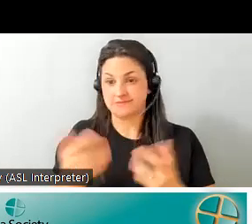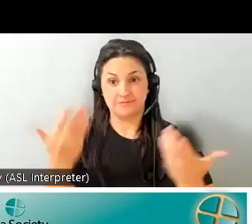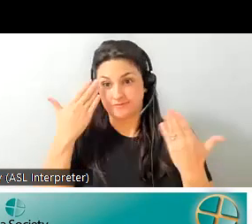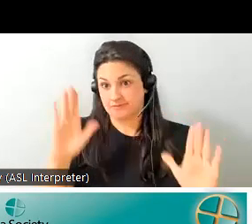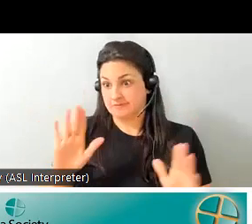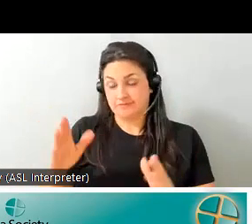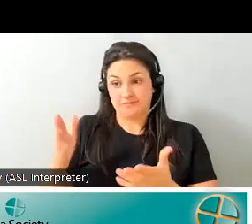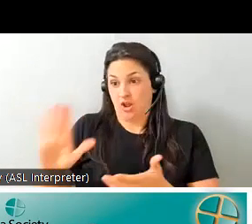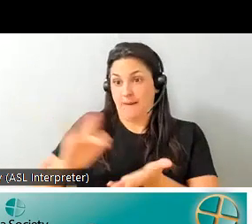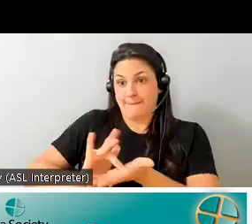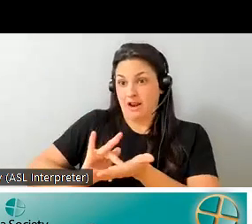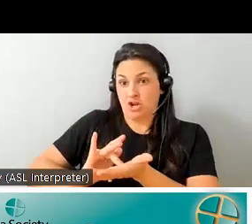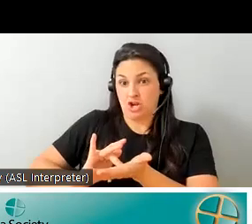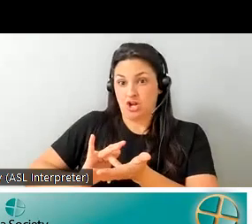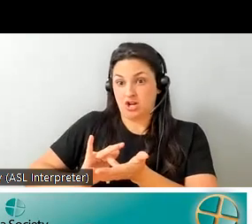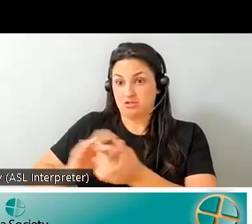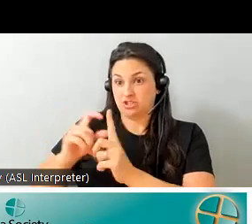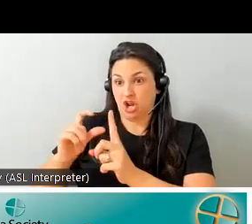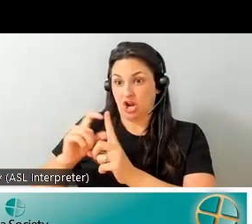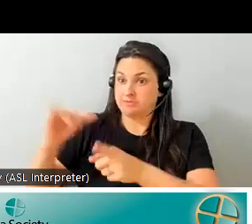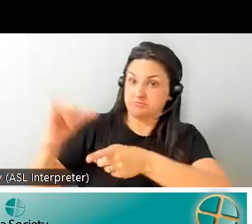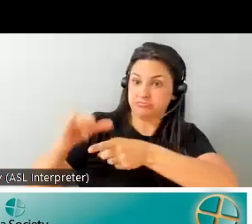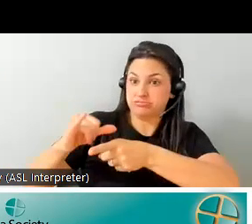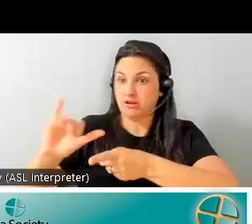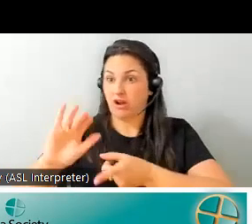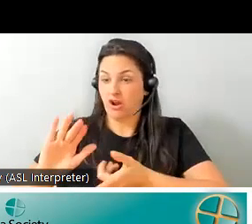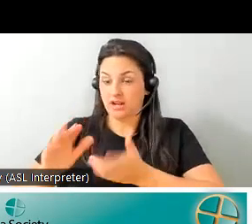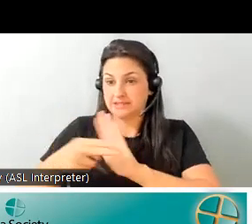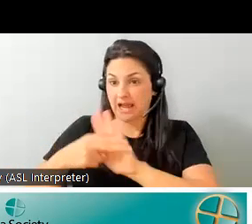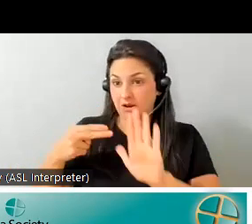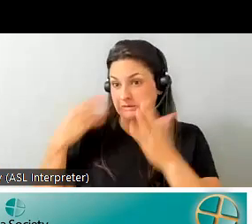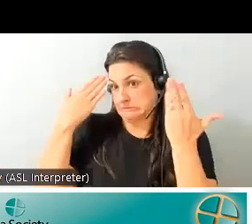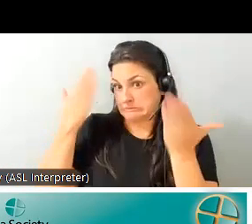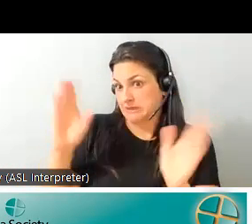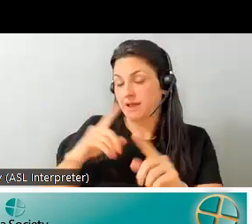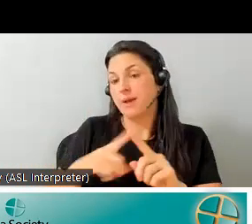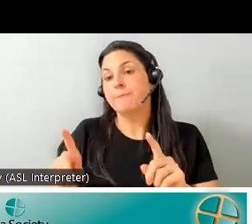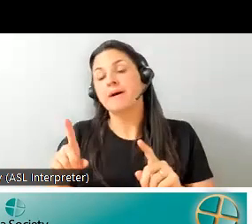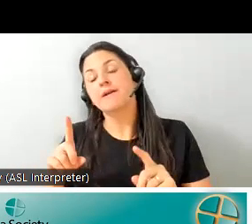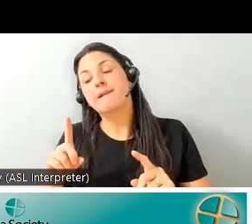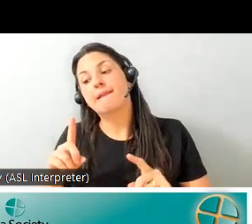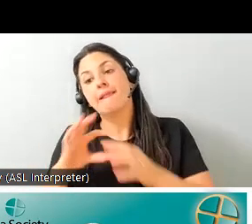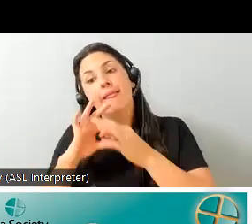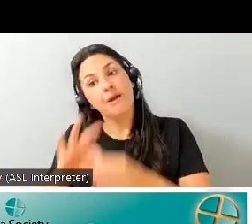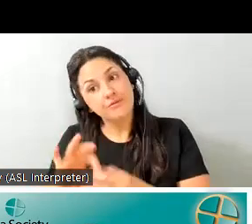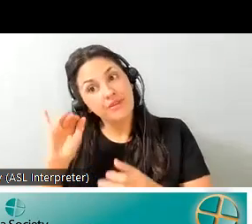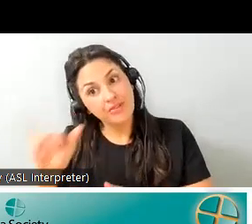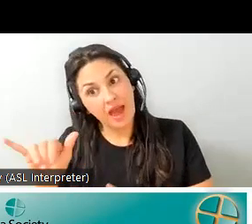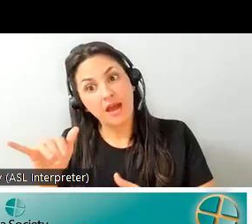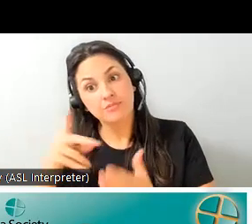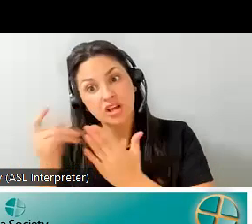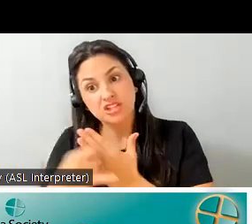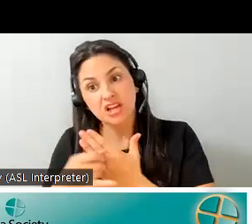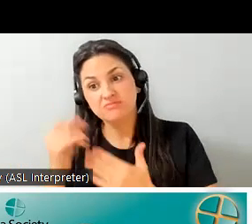what ashley's condition is it's never really important but as it pertains to that project uh yeah her arms are short